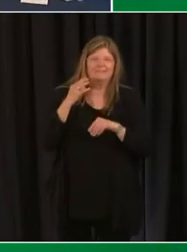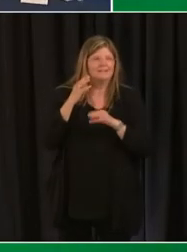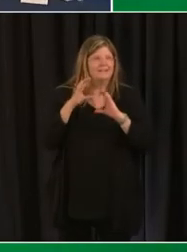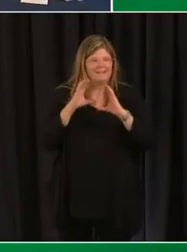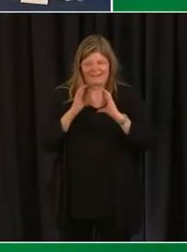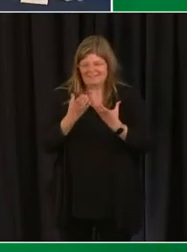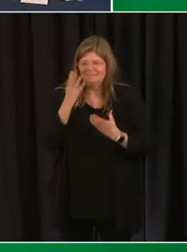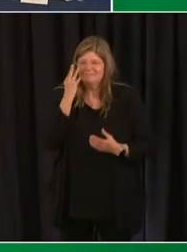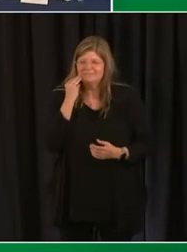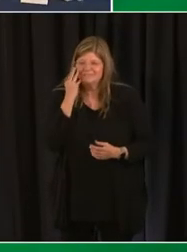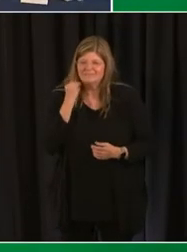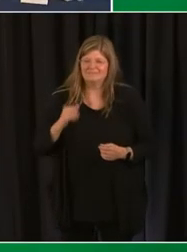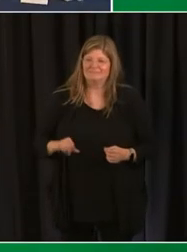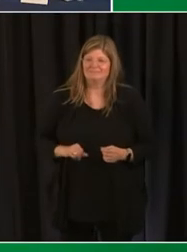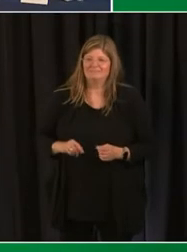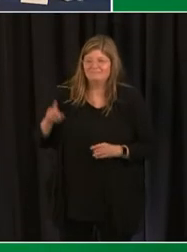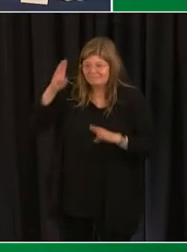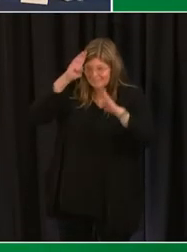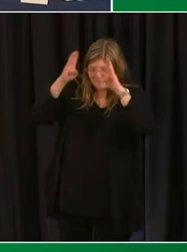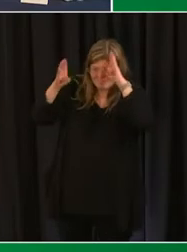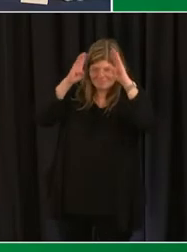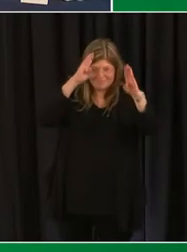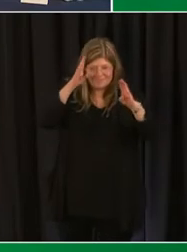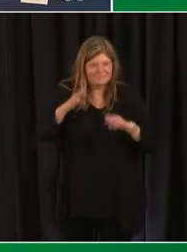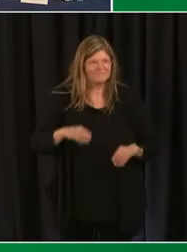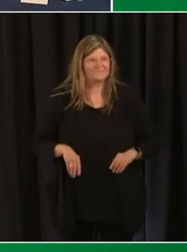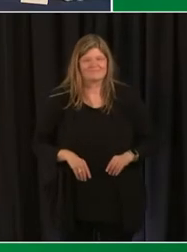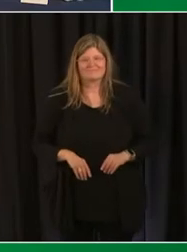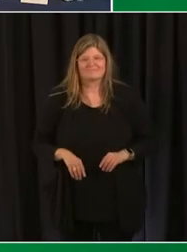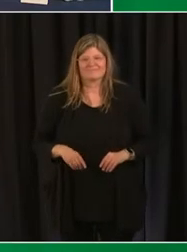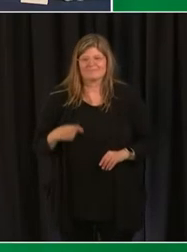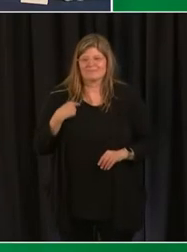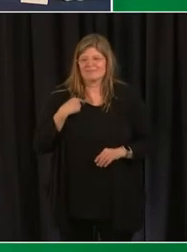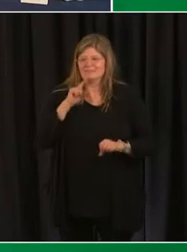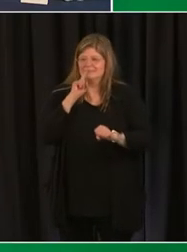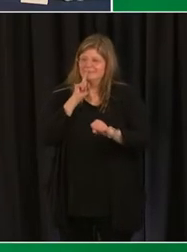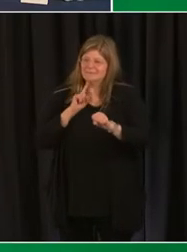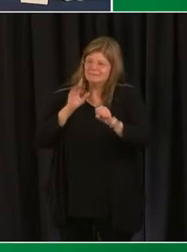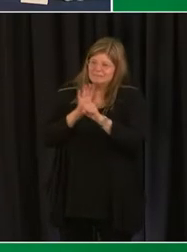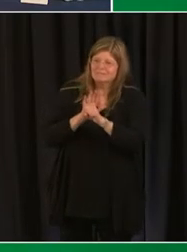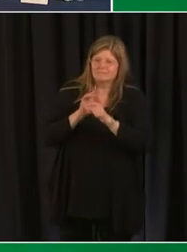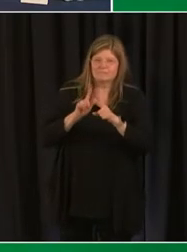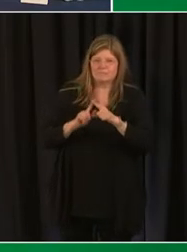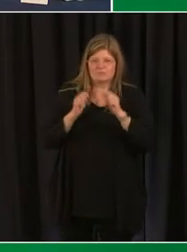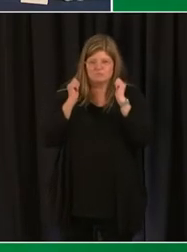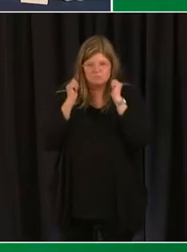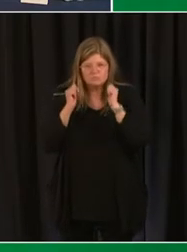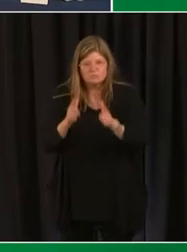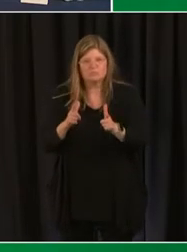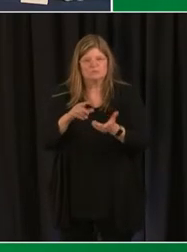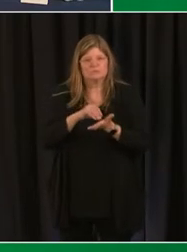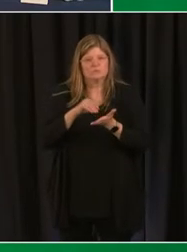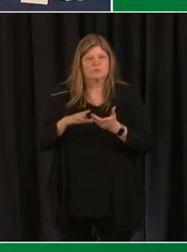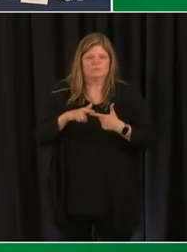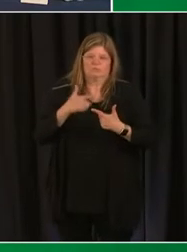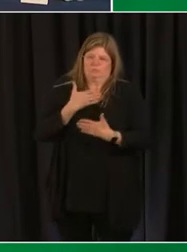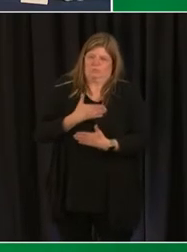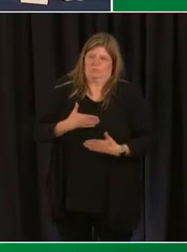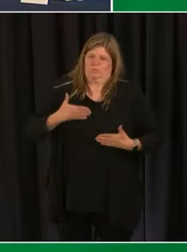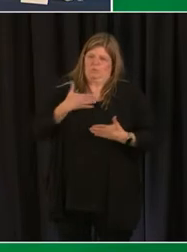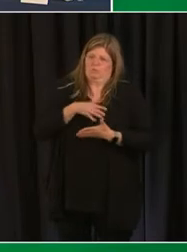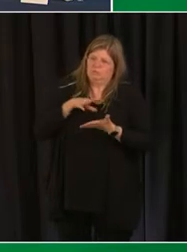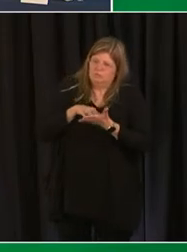Allison and good afternoon everyone it's our long-standing commitment to our students and families to provide a rigorous and joyful education